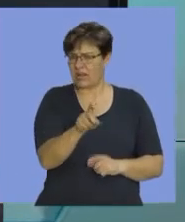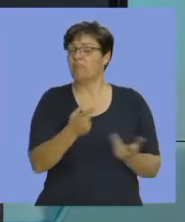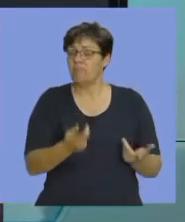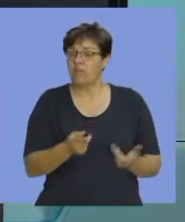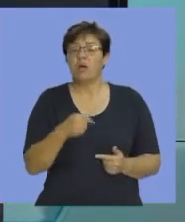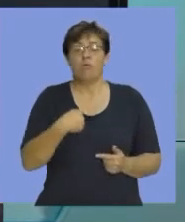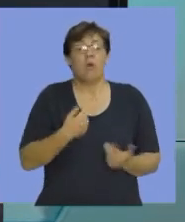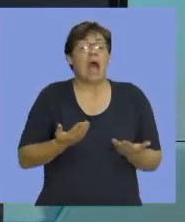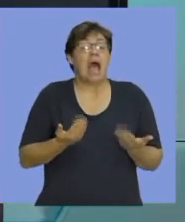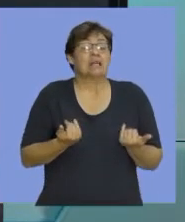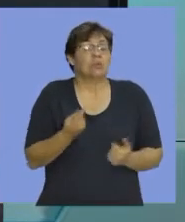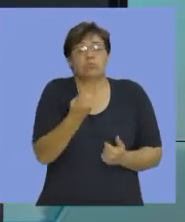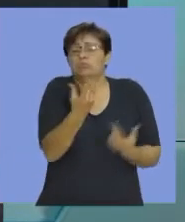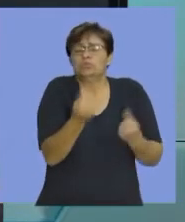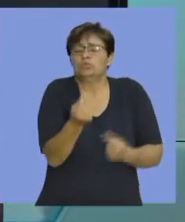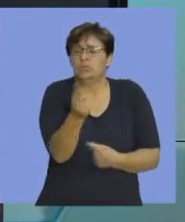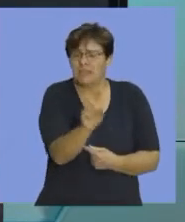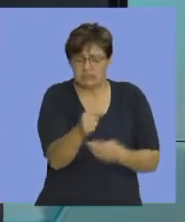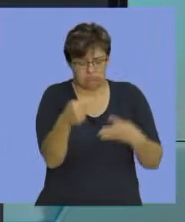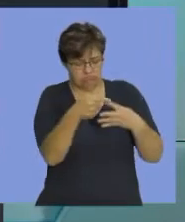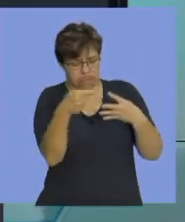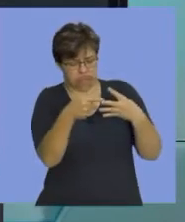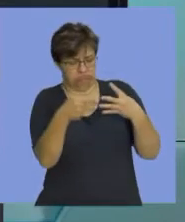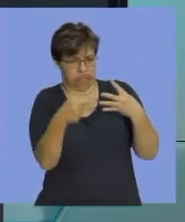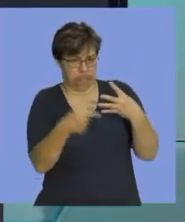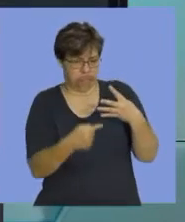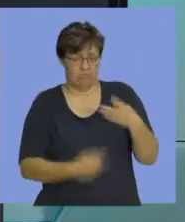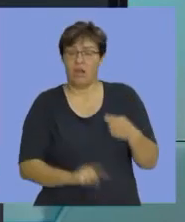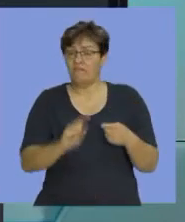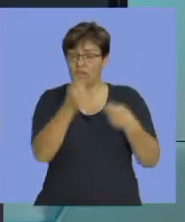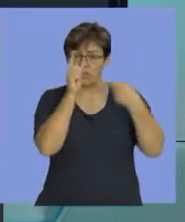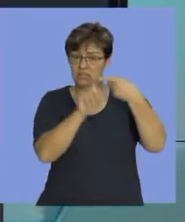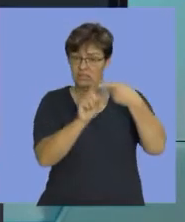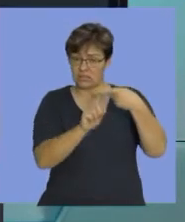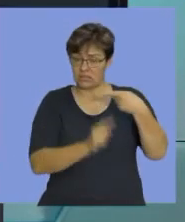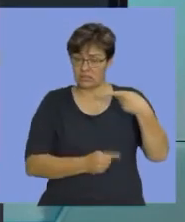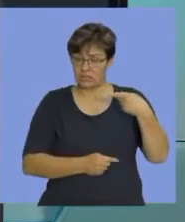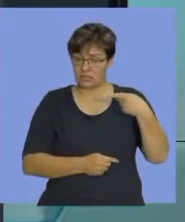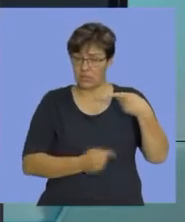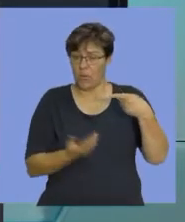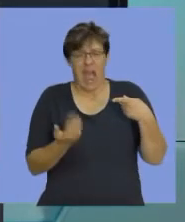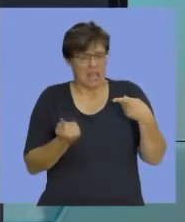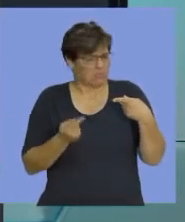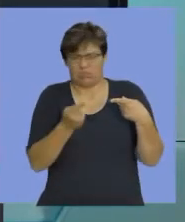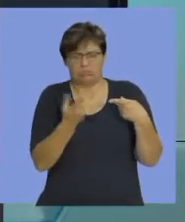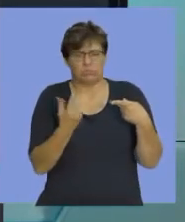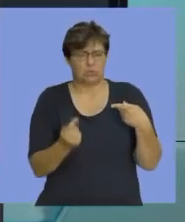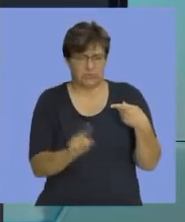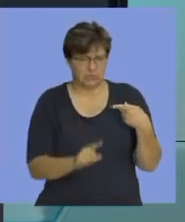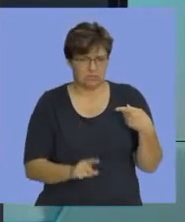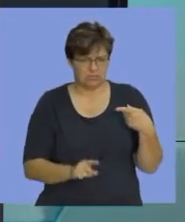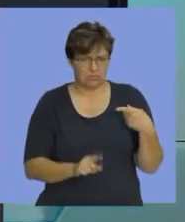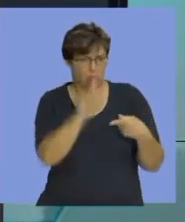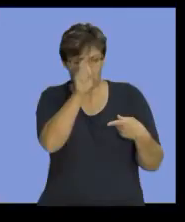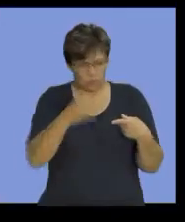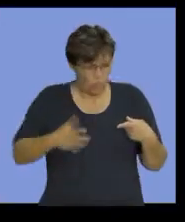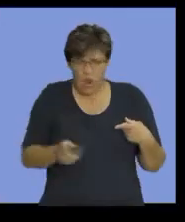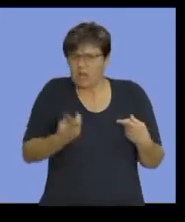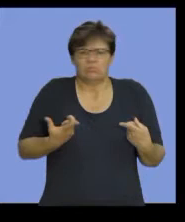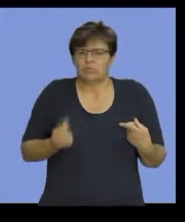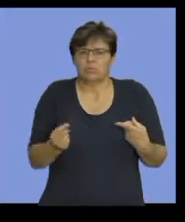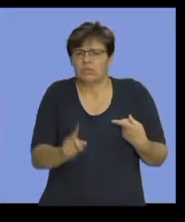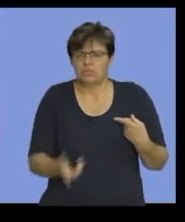you are expected to do certain things. Firstly, what is expected of you? What does this question want you to do? One,